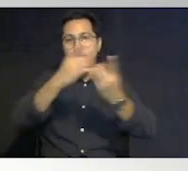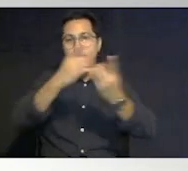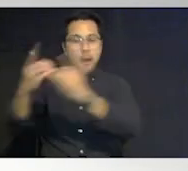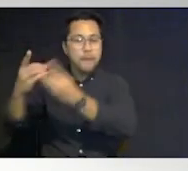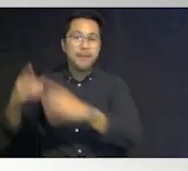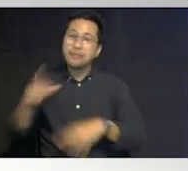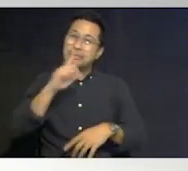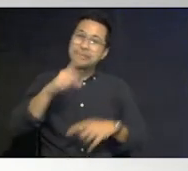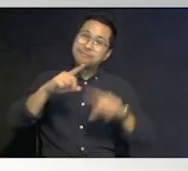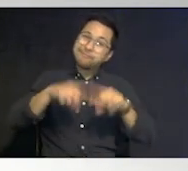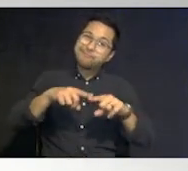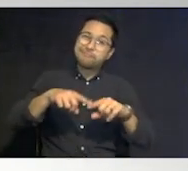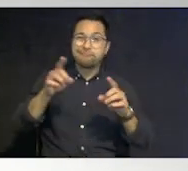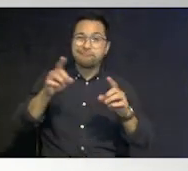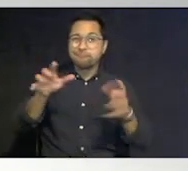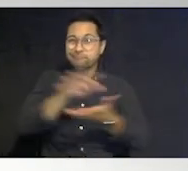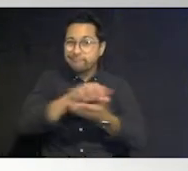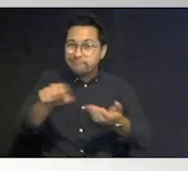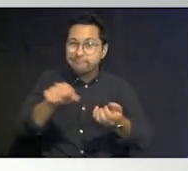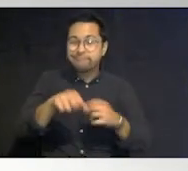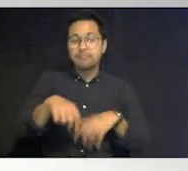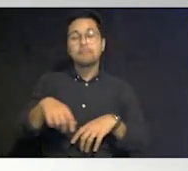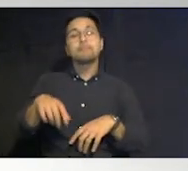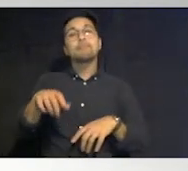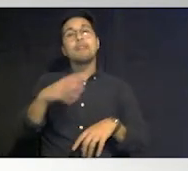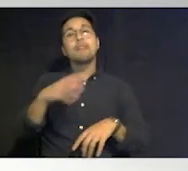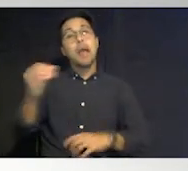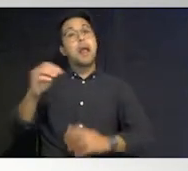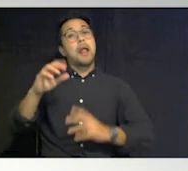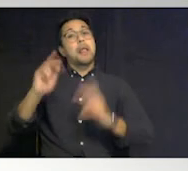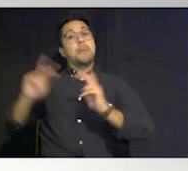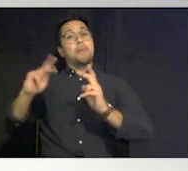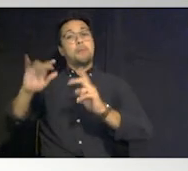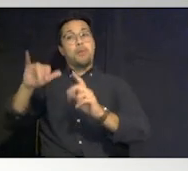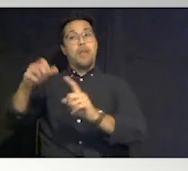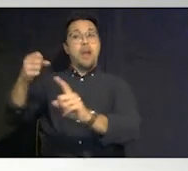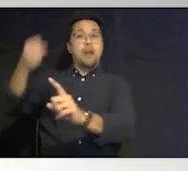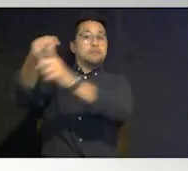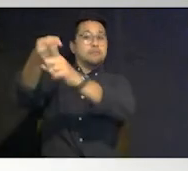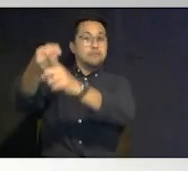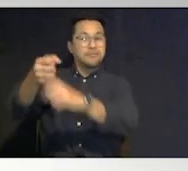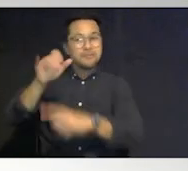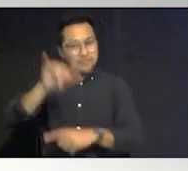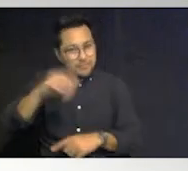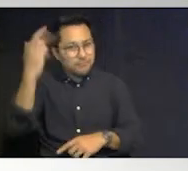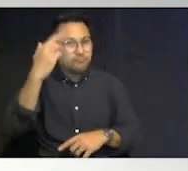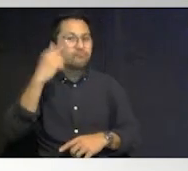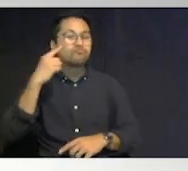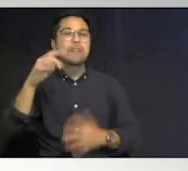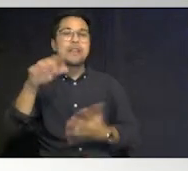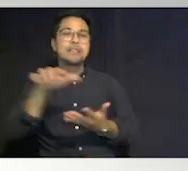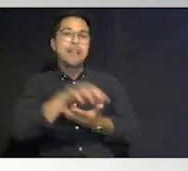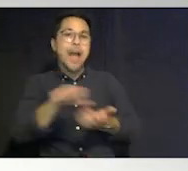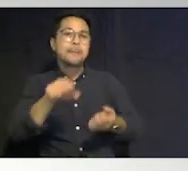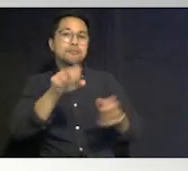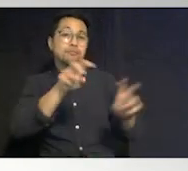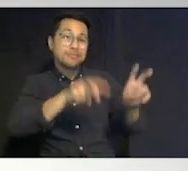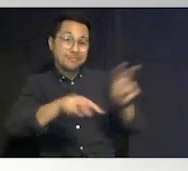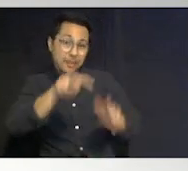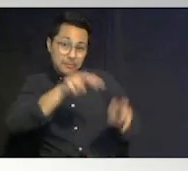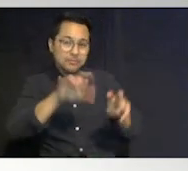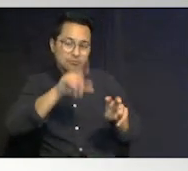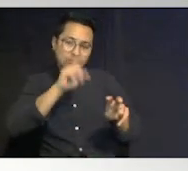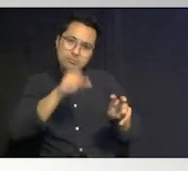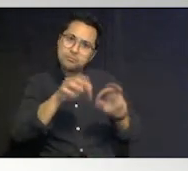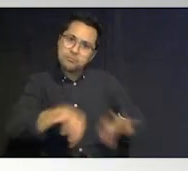and the unmet needs and the individuals who are impacted and that's why damage assessment um is so important